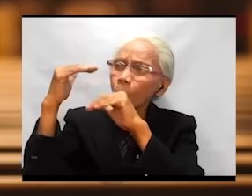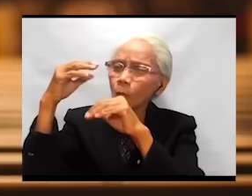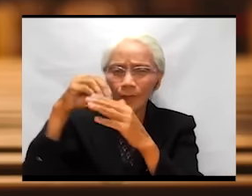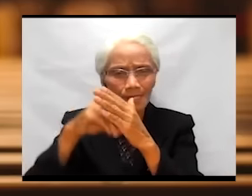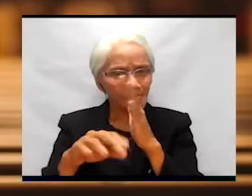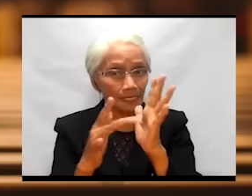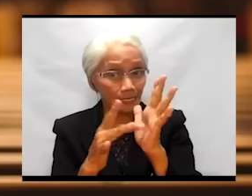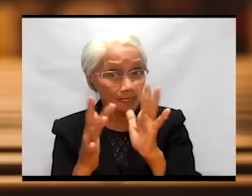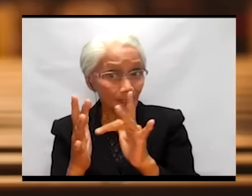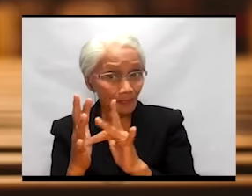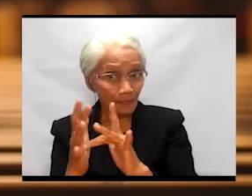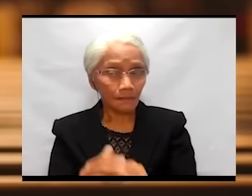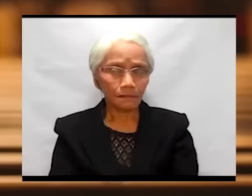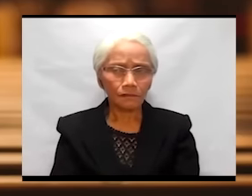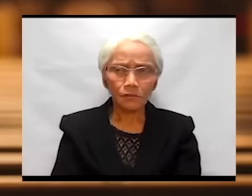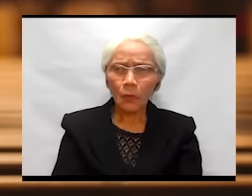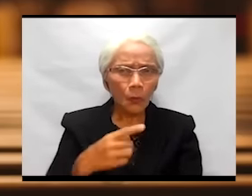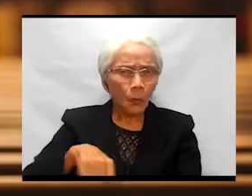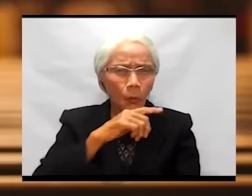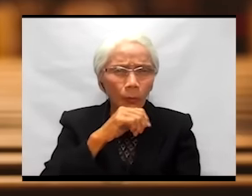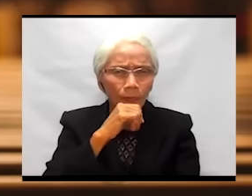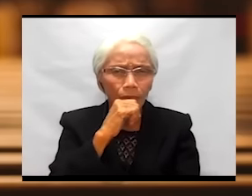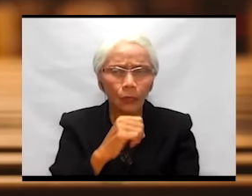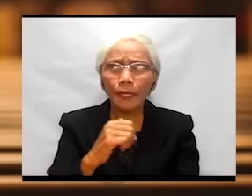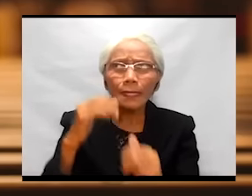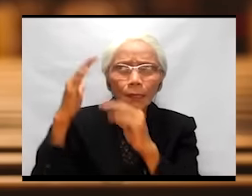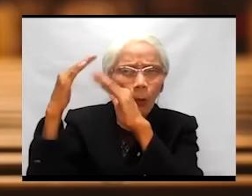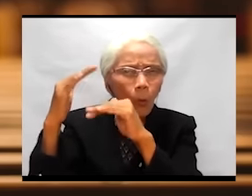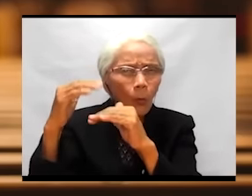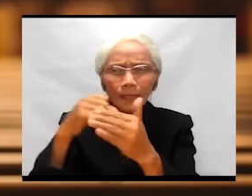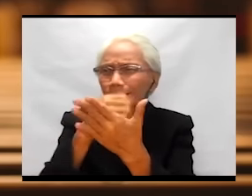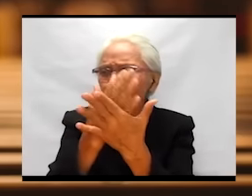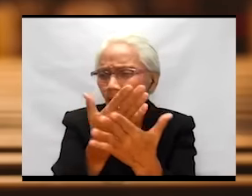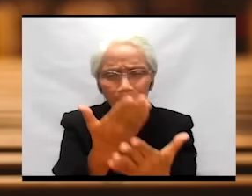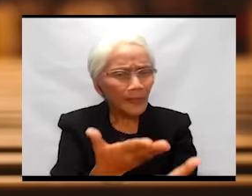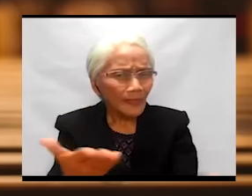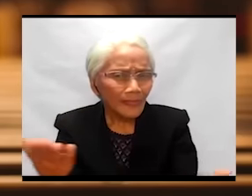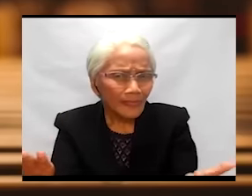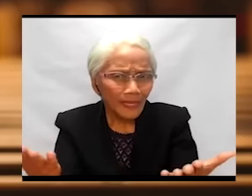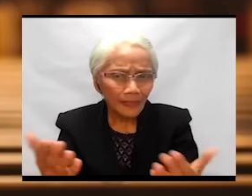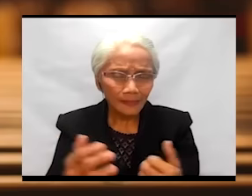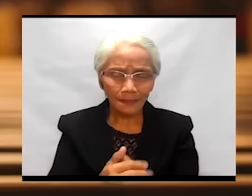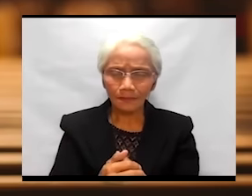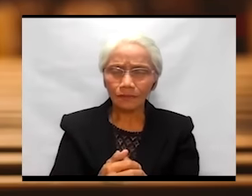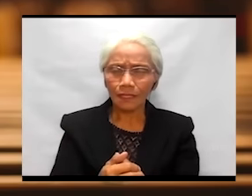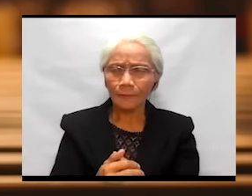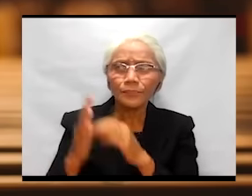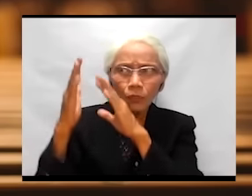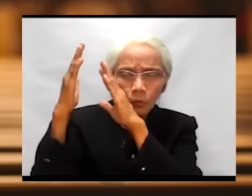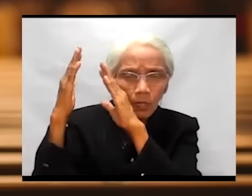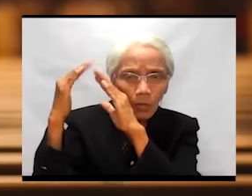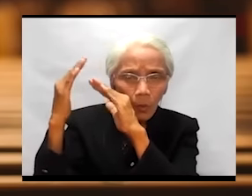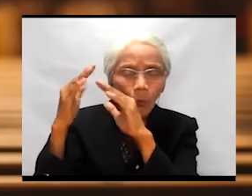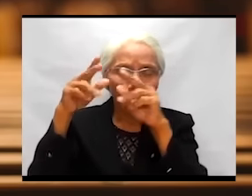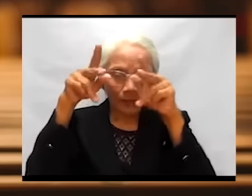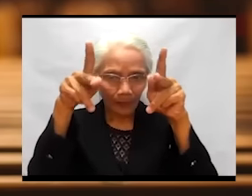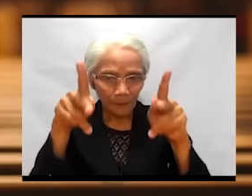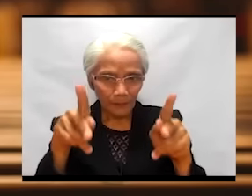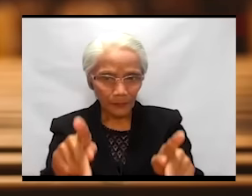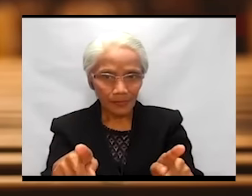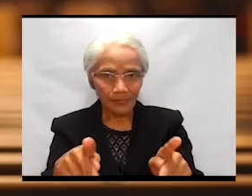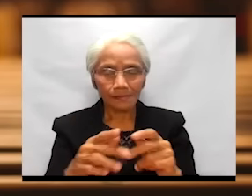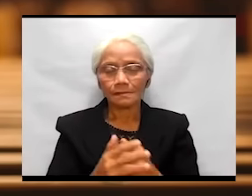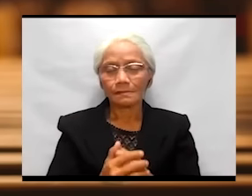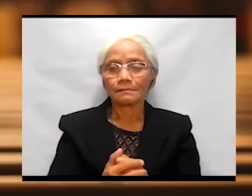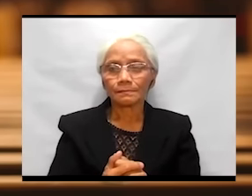in Him. We do not hope in some things. We hope in the